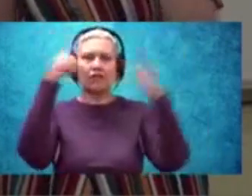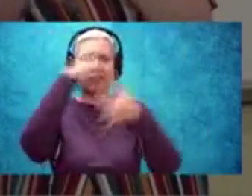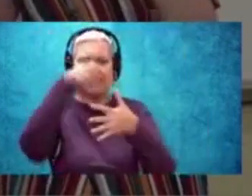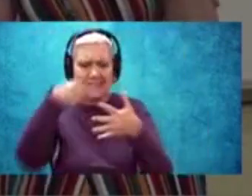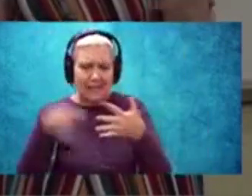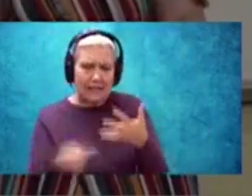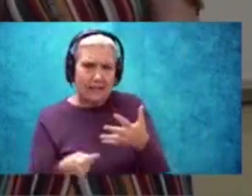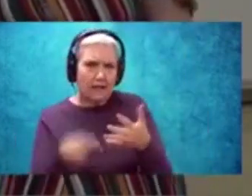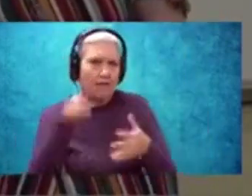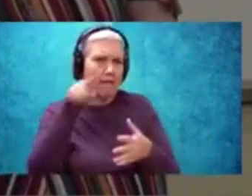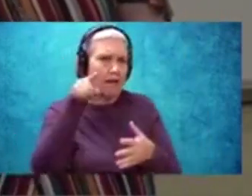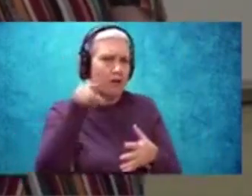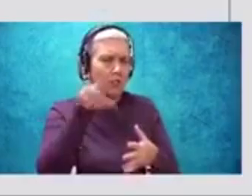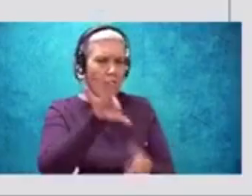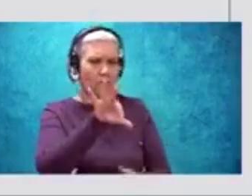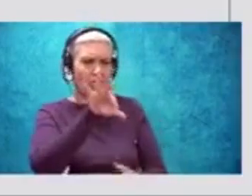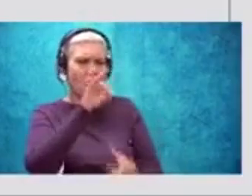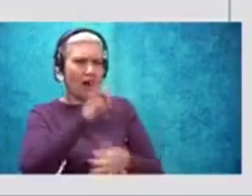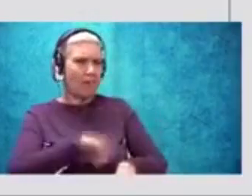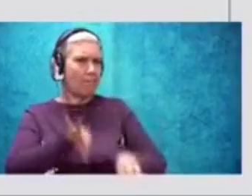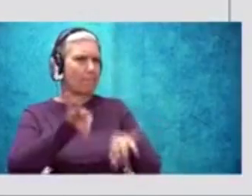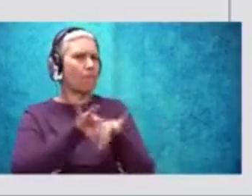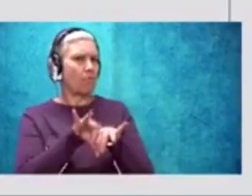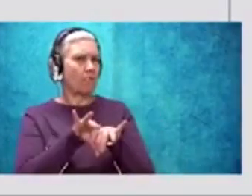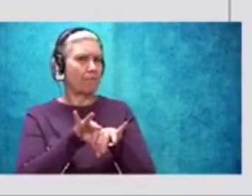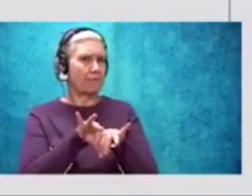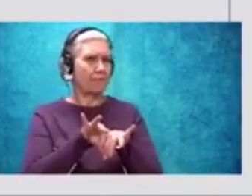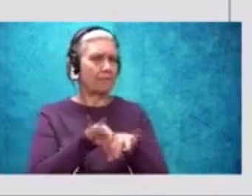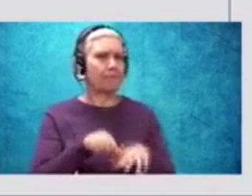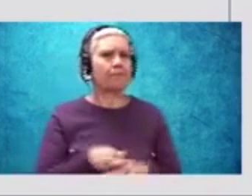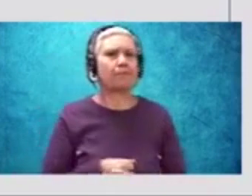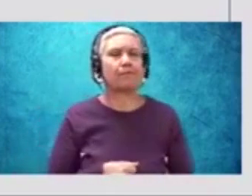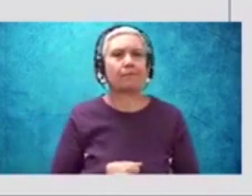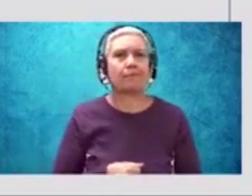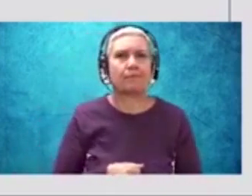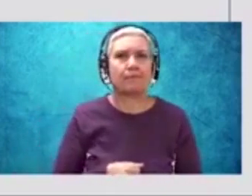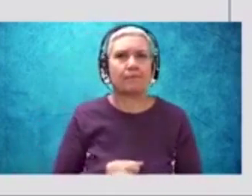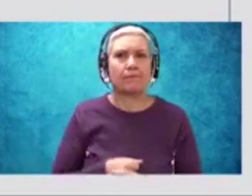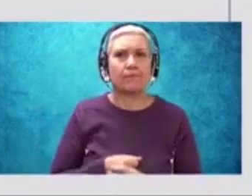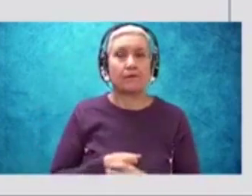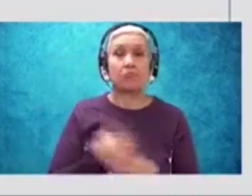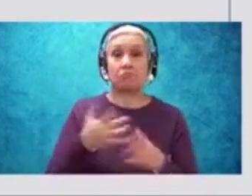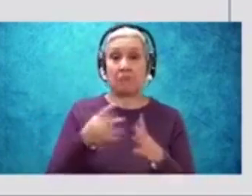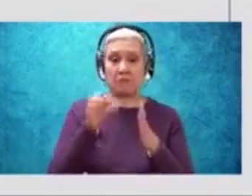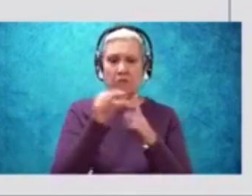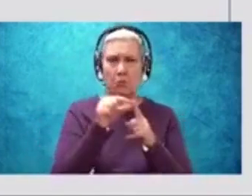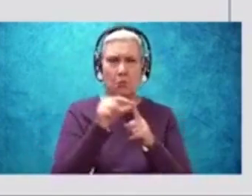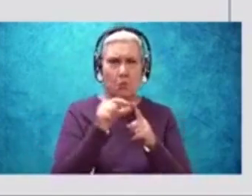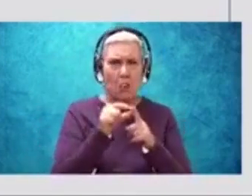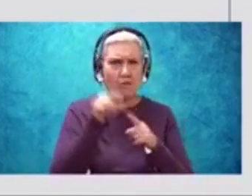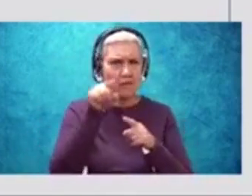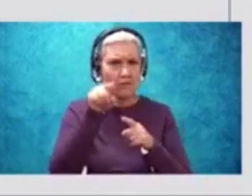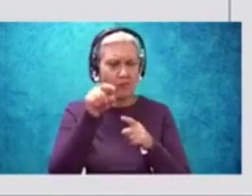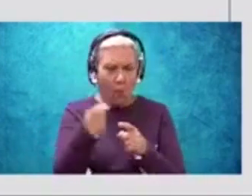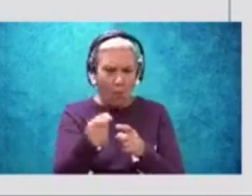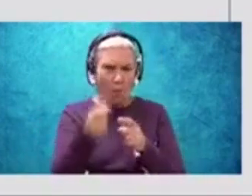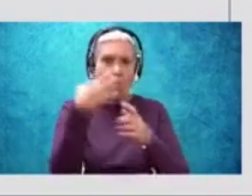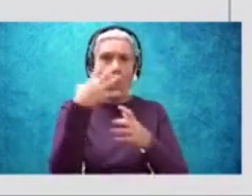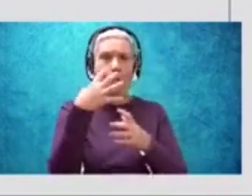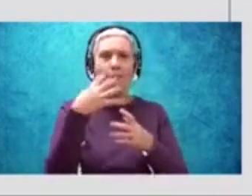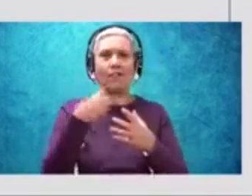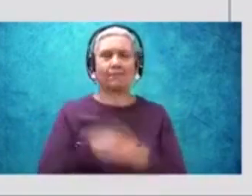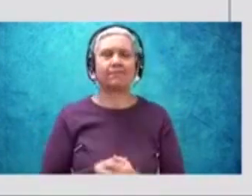really important, that you think are really important, okay? Maybe some wording that jumps out at you, okay?